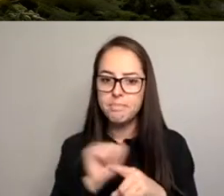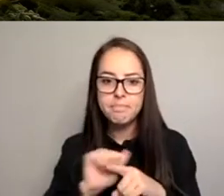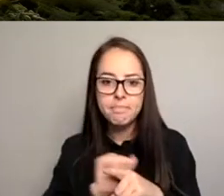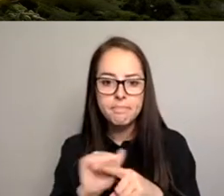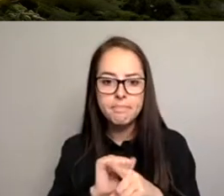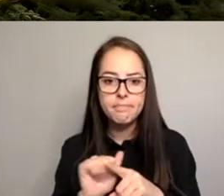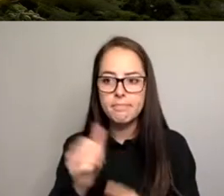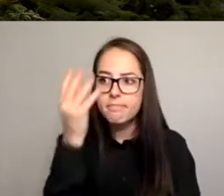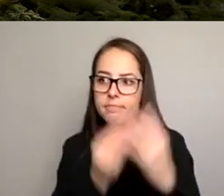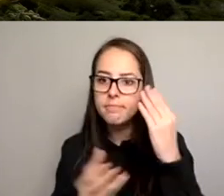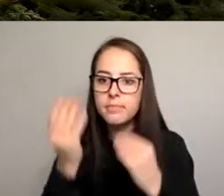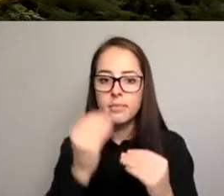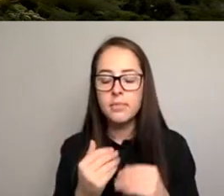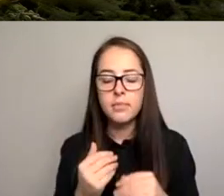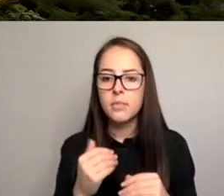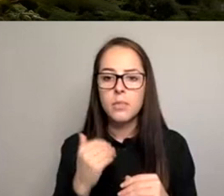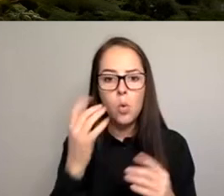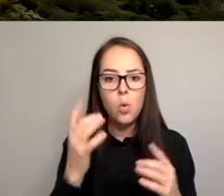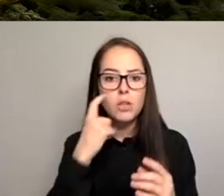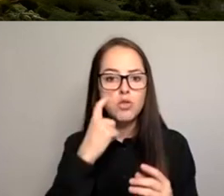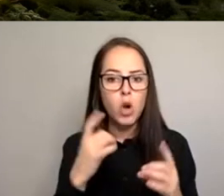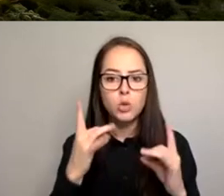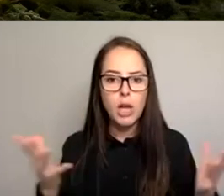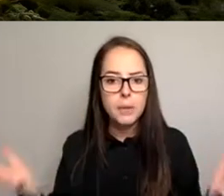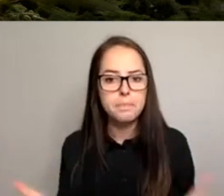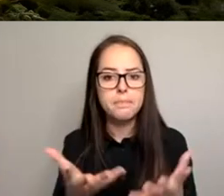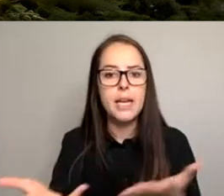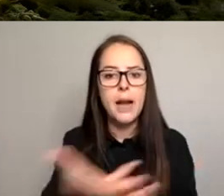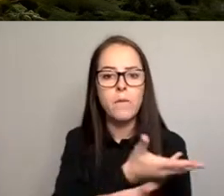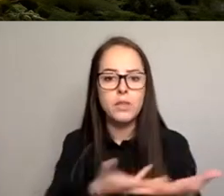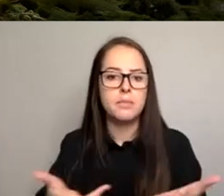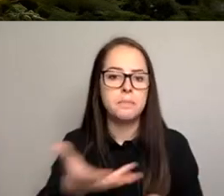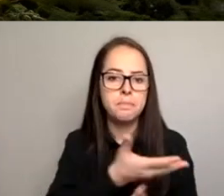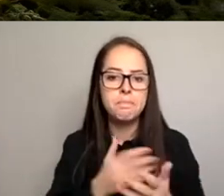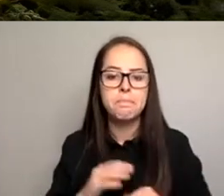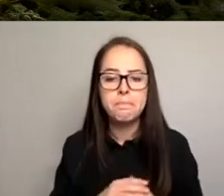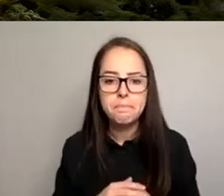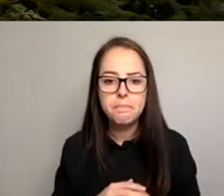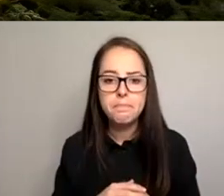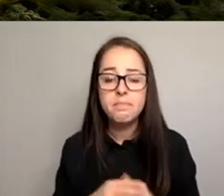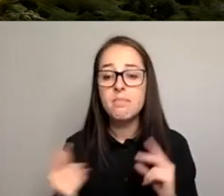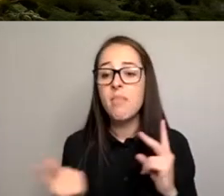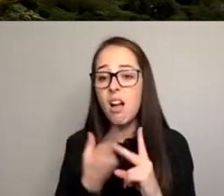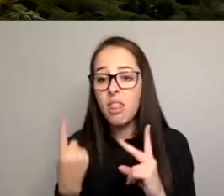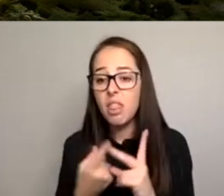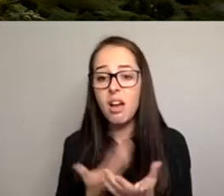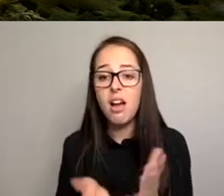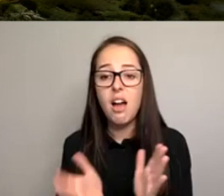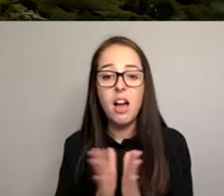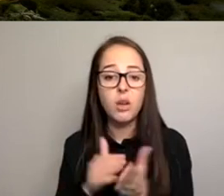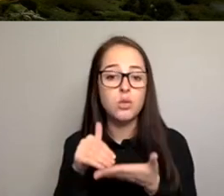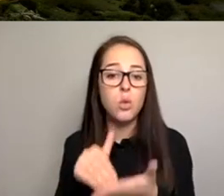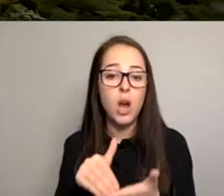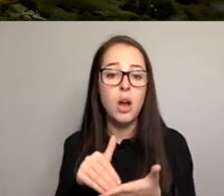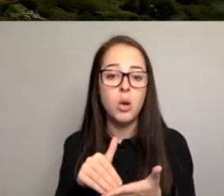when we can and as often as we can. Other things that we've done is actually do a number of landmark